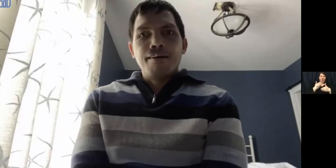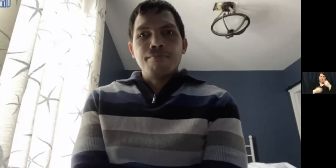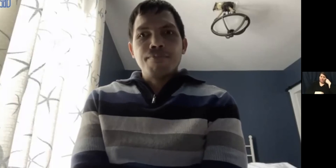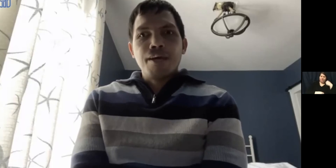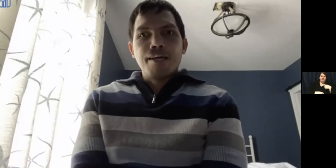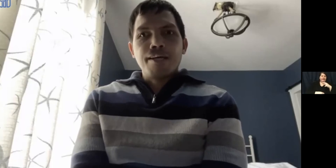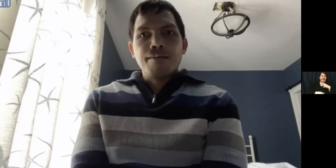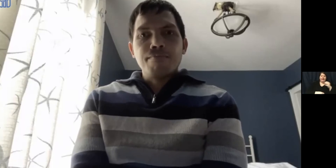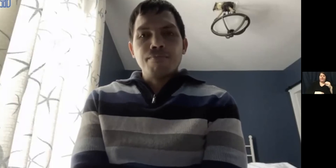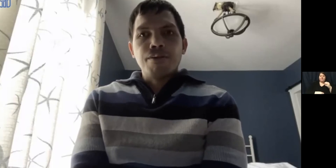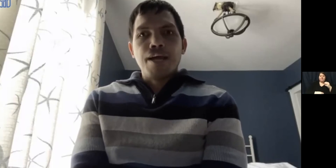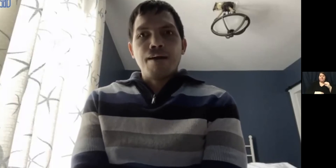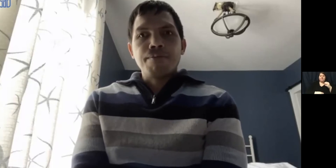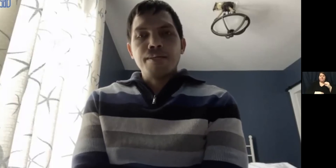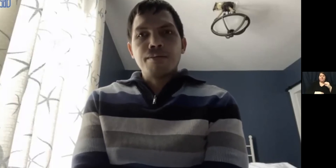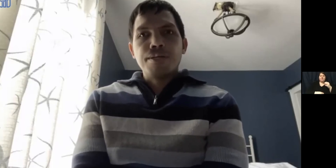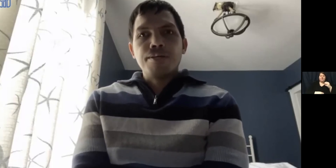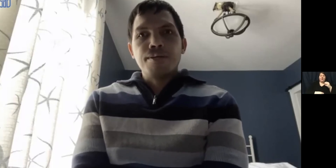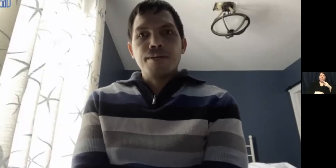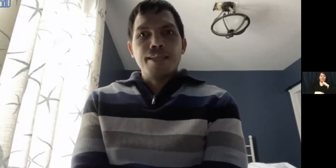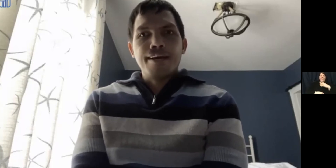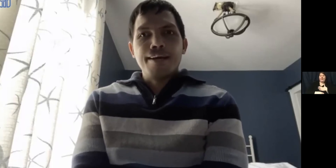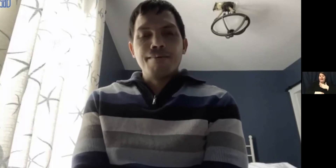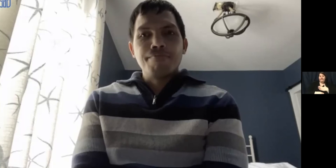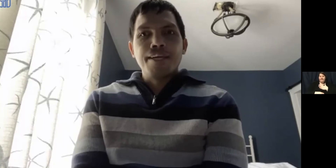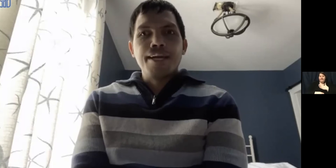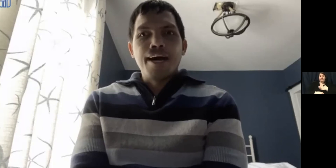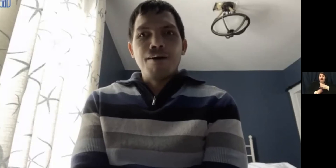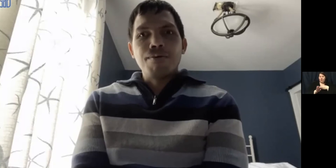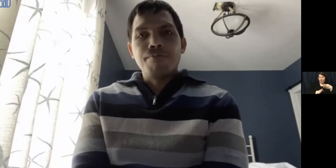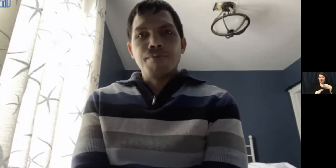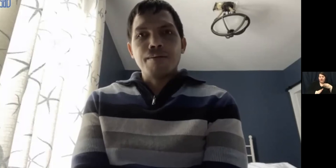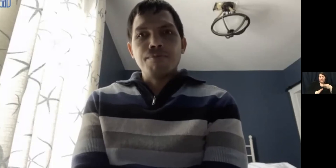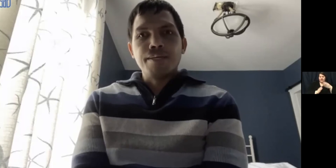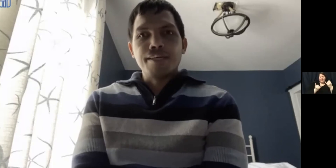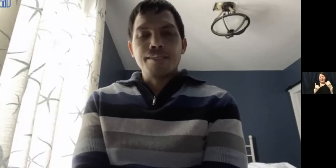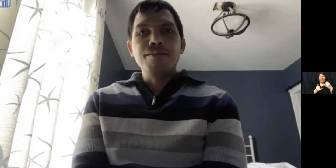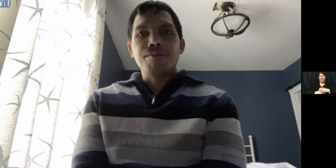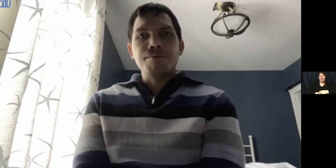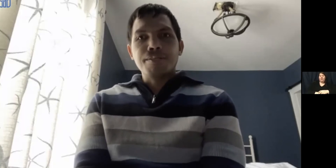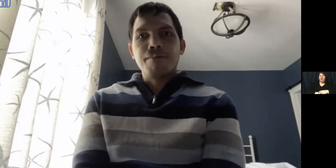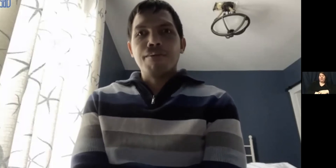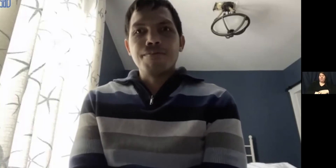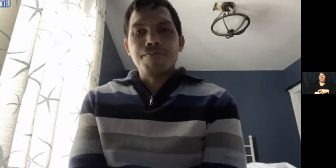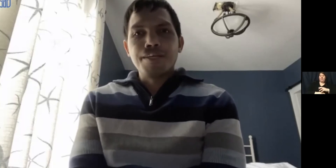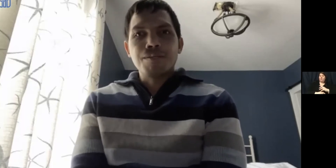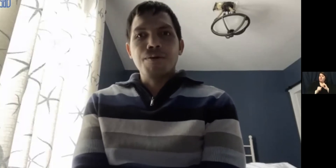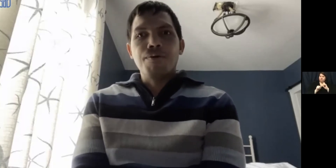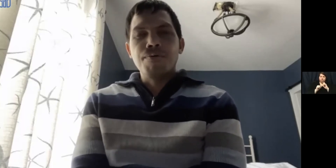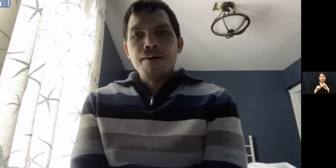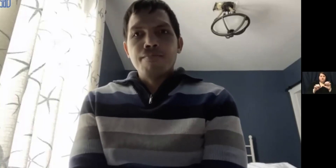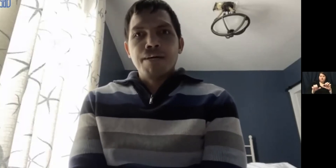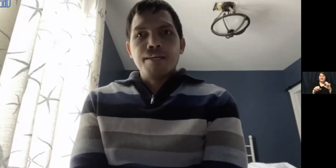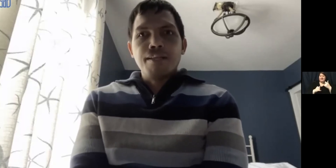I'm very happy in the career that I am in now and what I'm doing and continue to do. I still have a long way